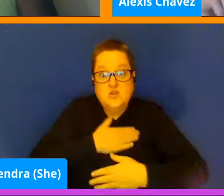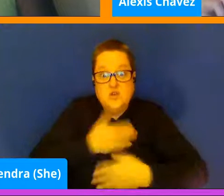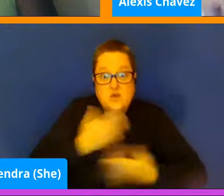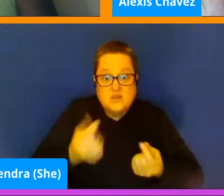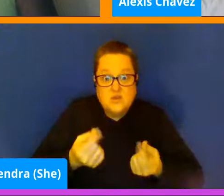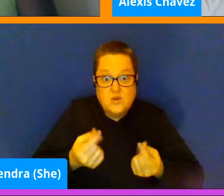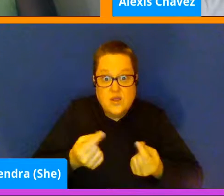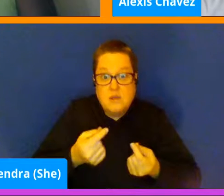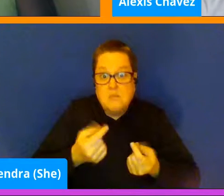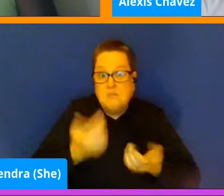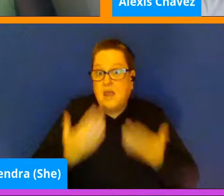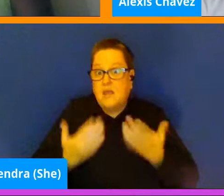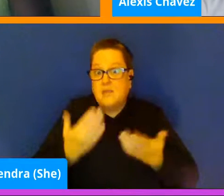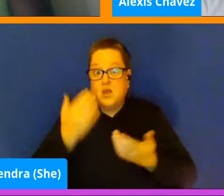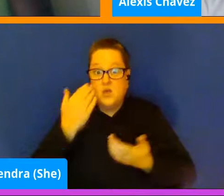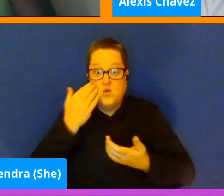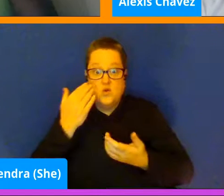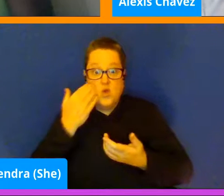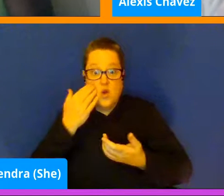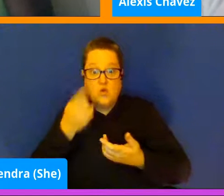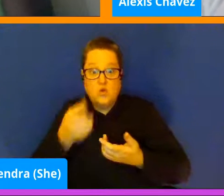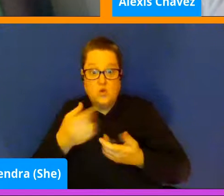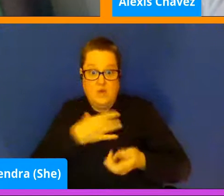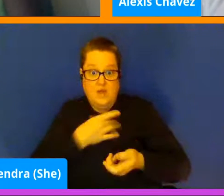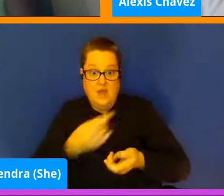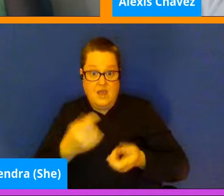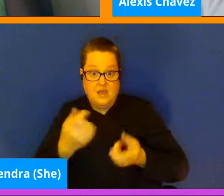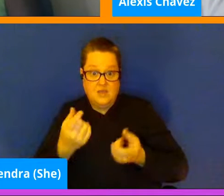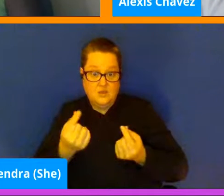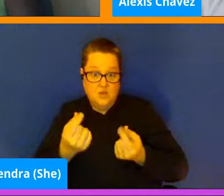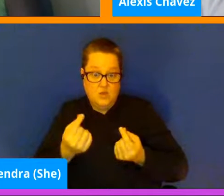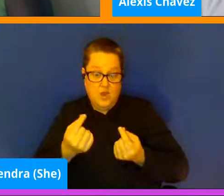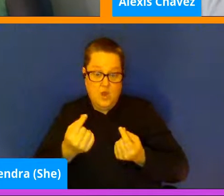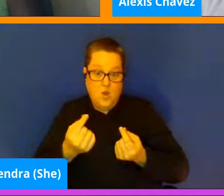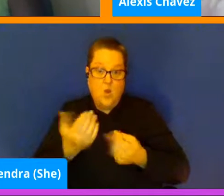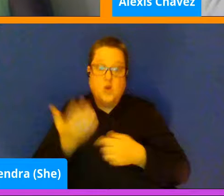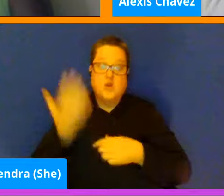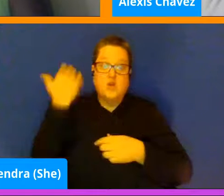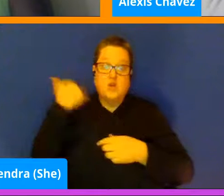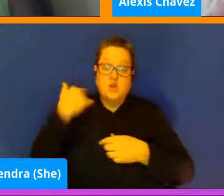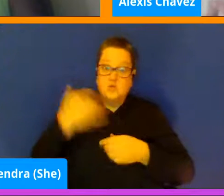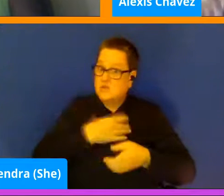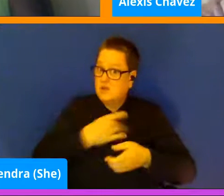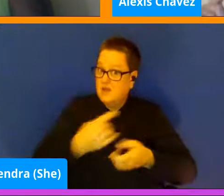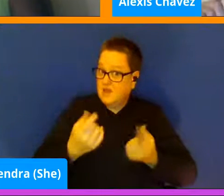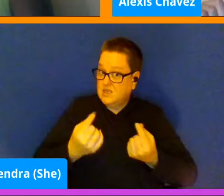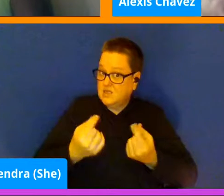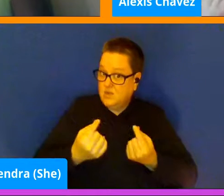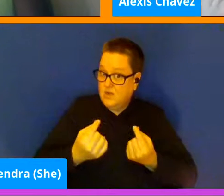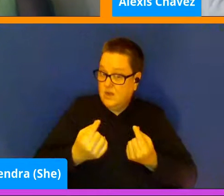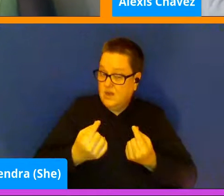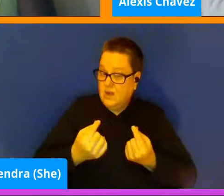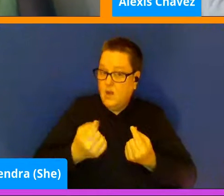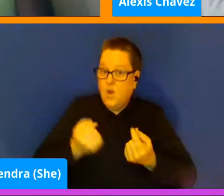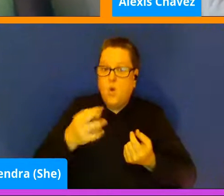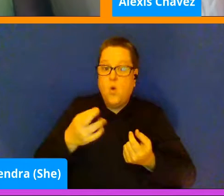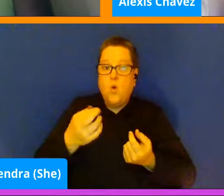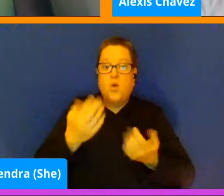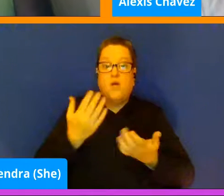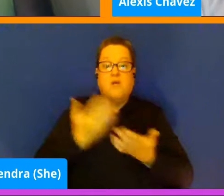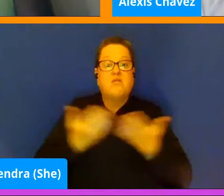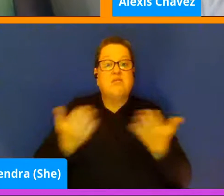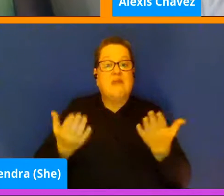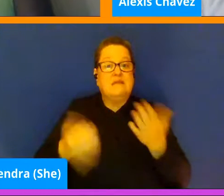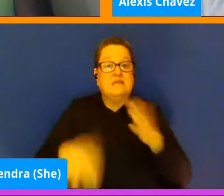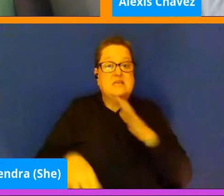maybe you used to like doing that you don't do so much anymore. And there's things that you haven't found yet that